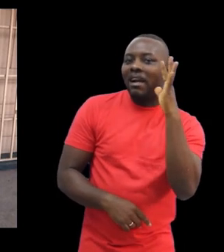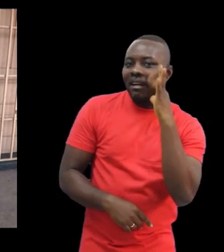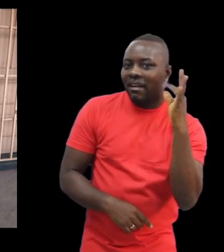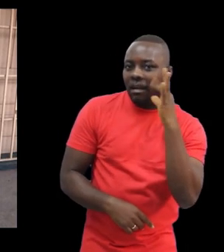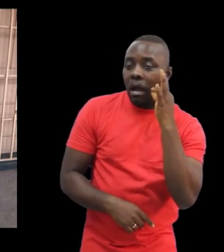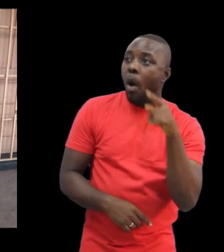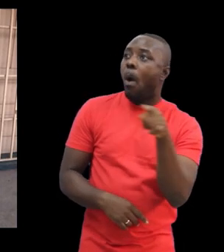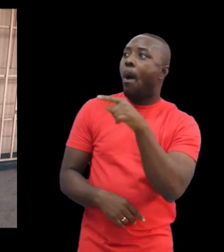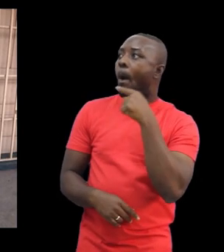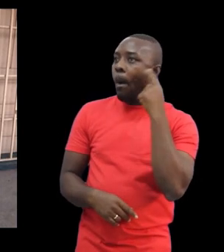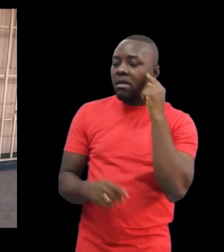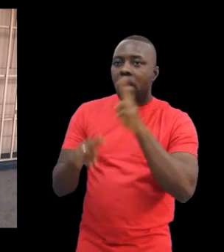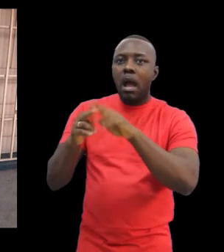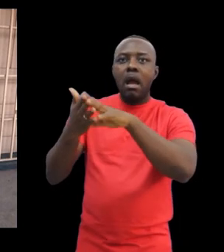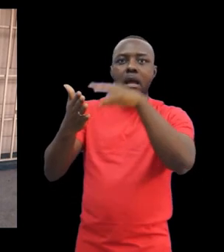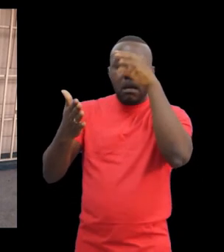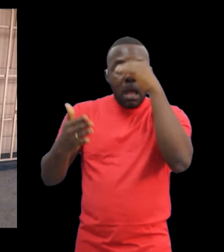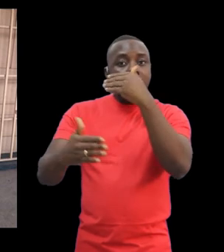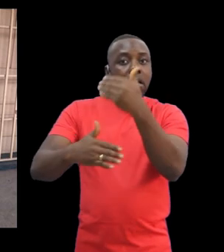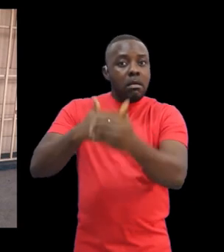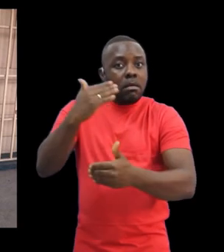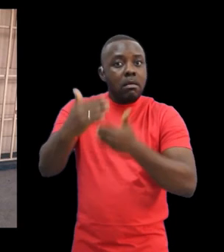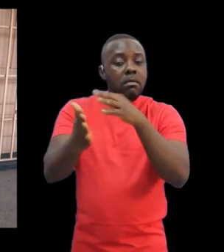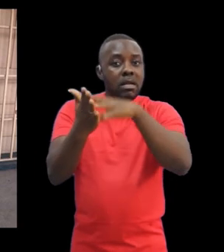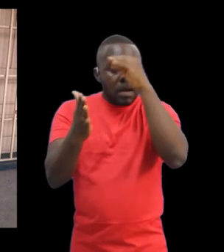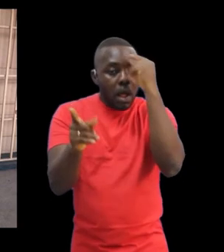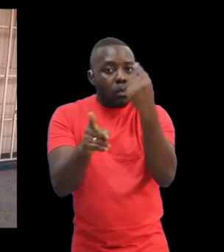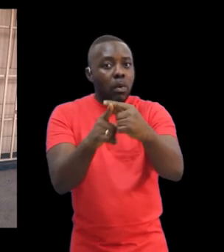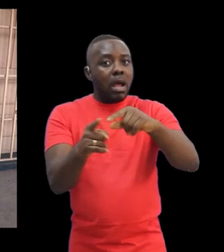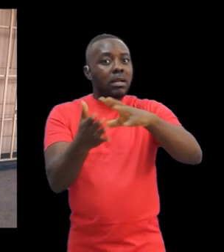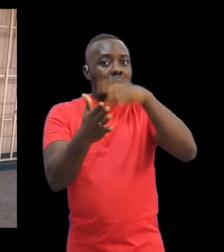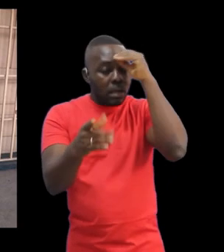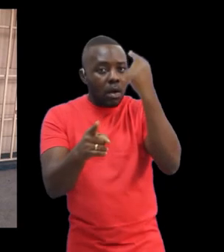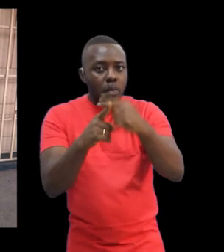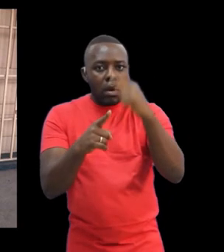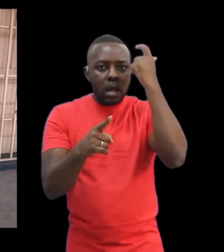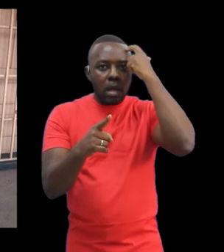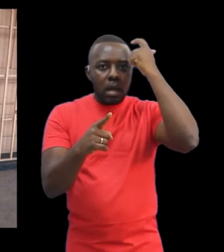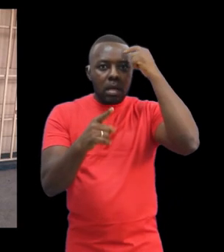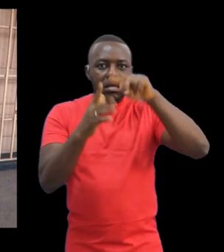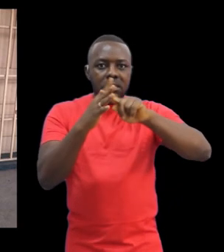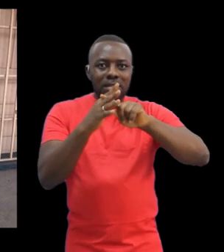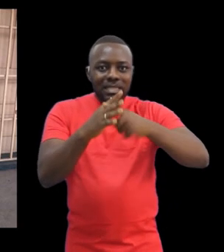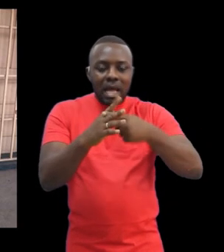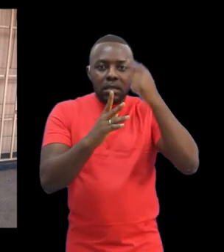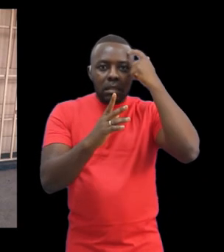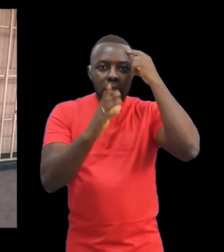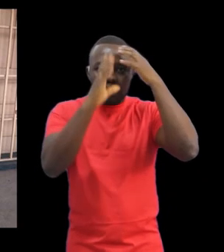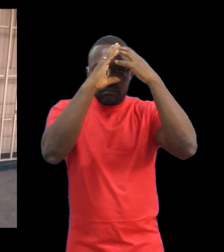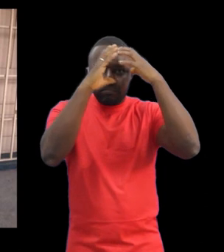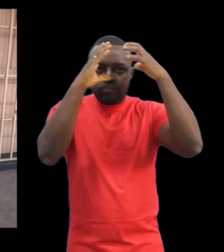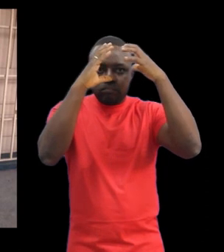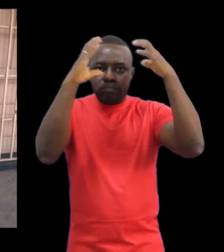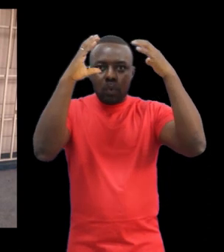pictures of things. We would be shown a card, then presented with a sign card. We did this until concept became clear and I felt my mind